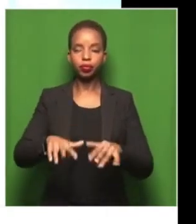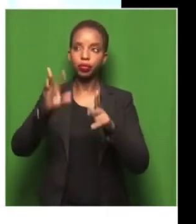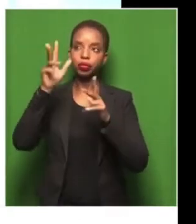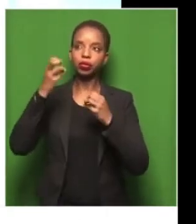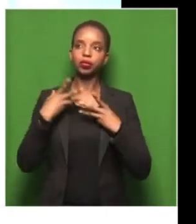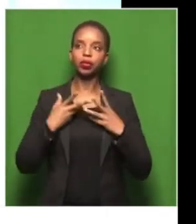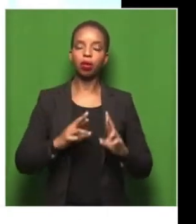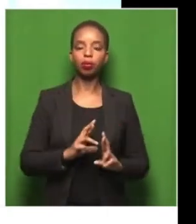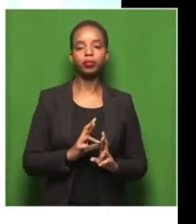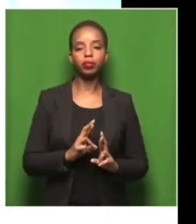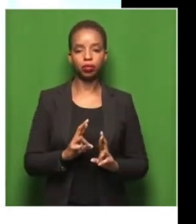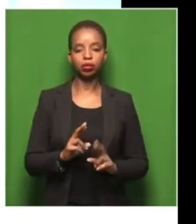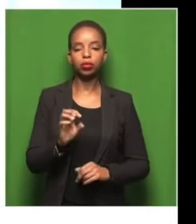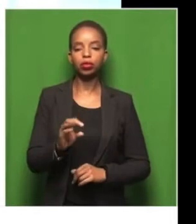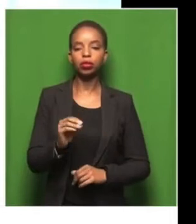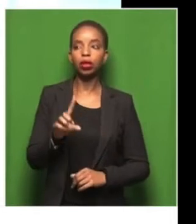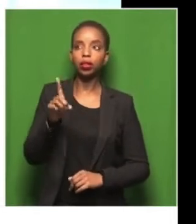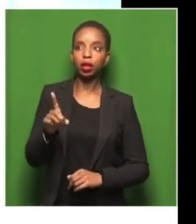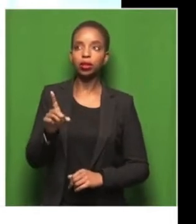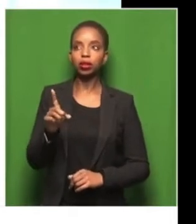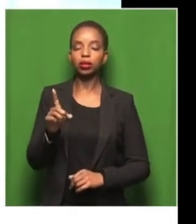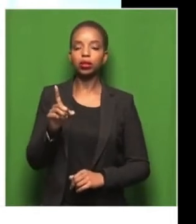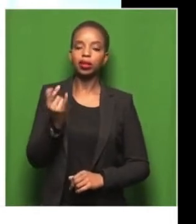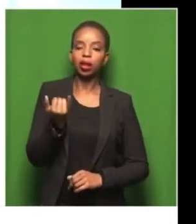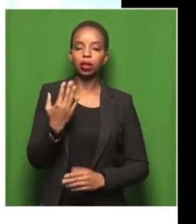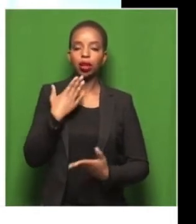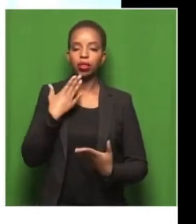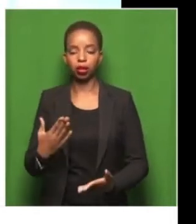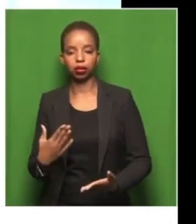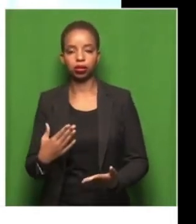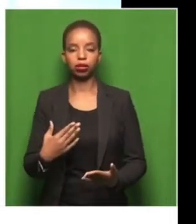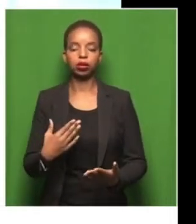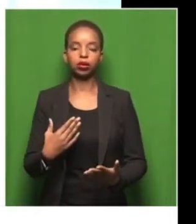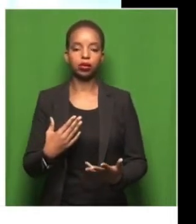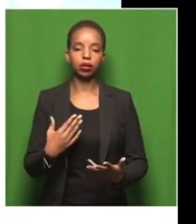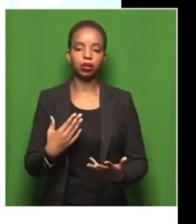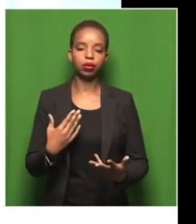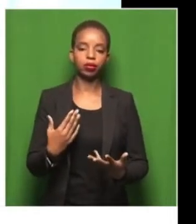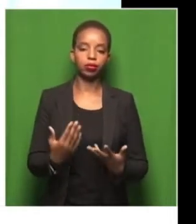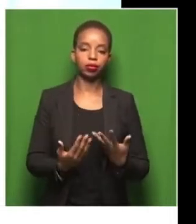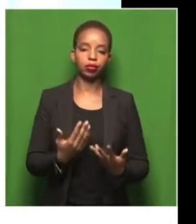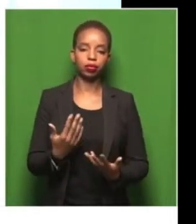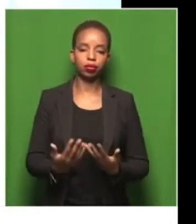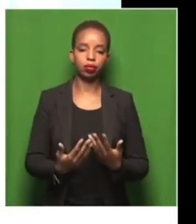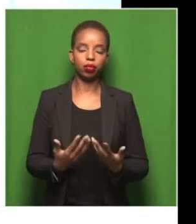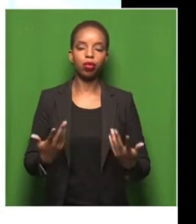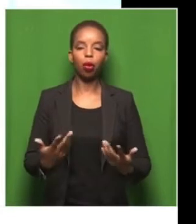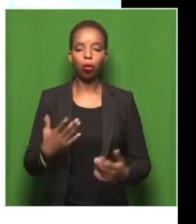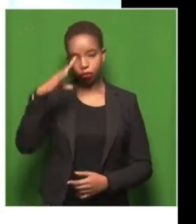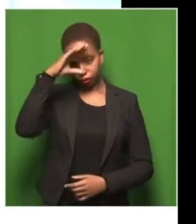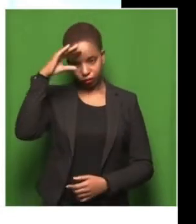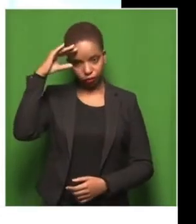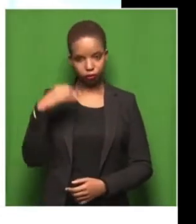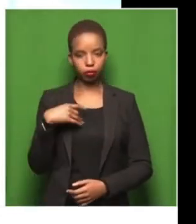it's a symbol of thanks to the first line workers, so the nurses